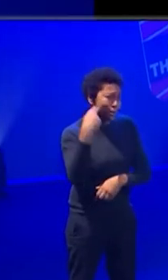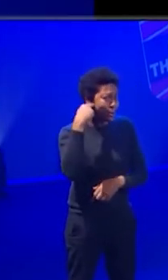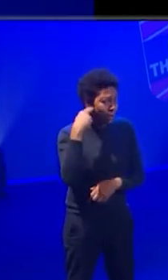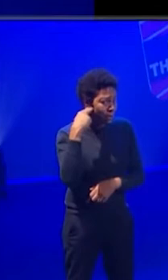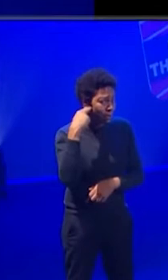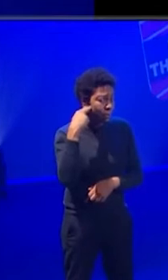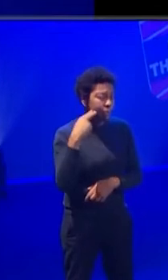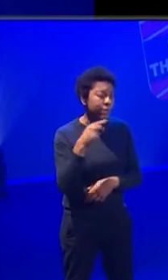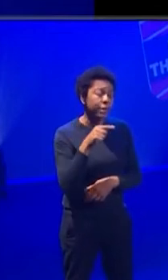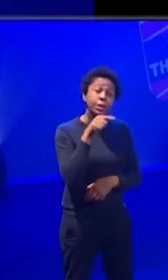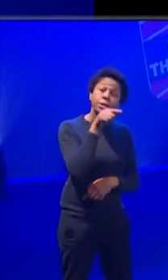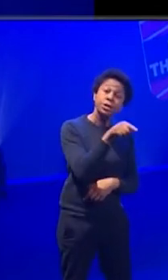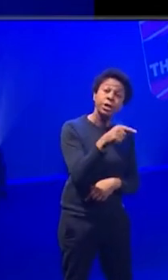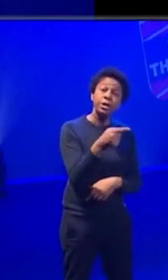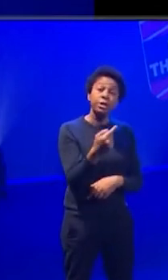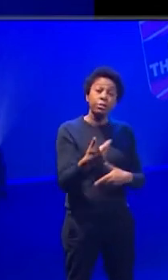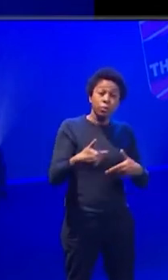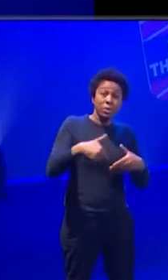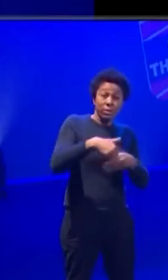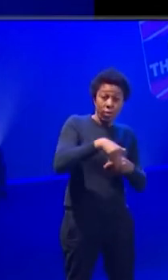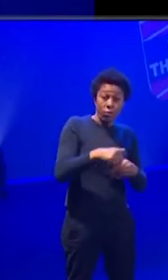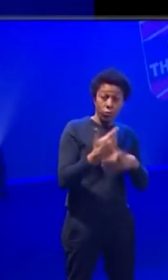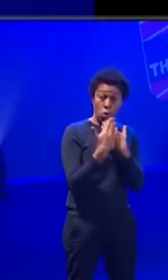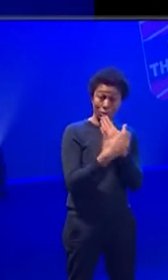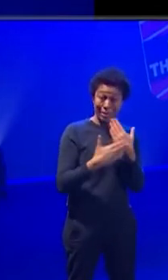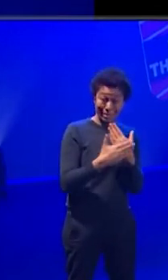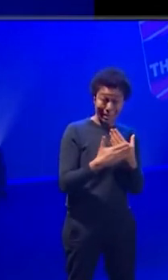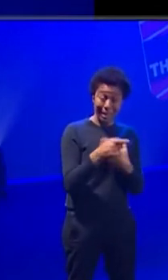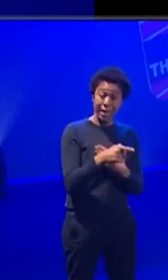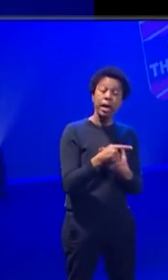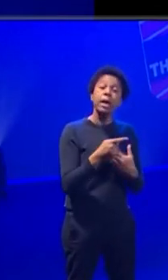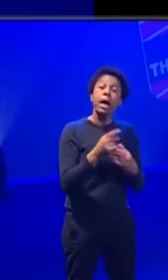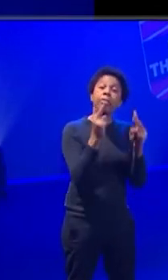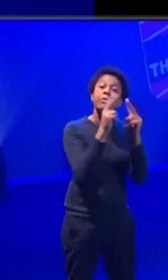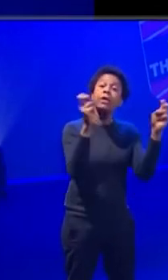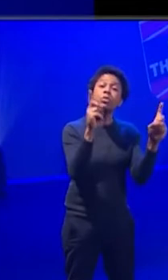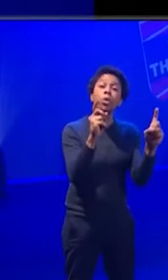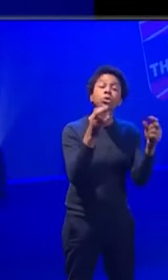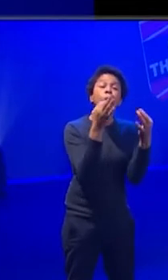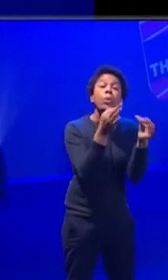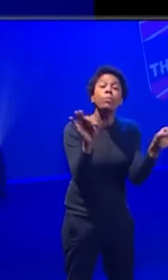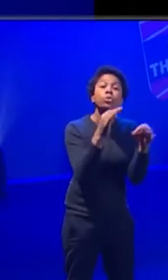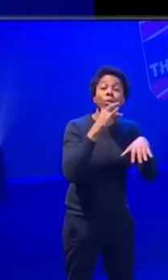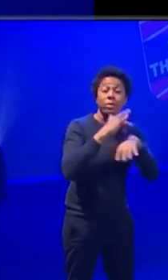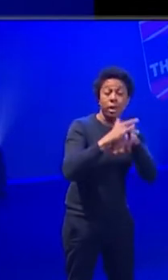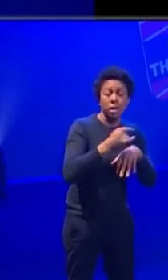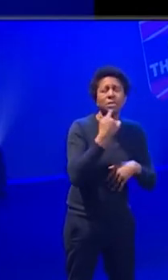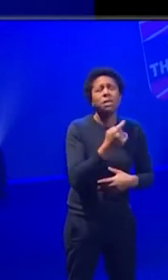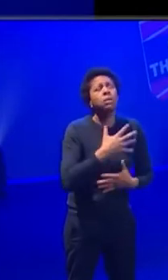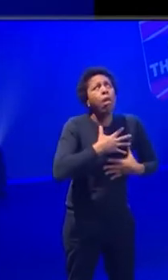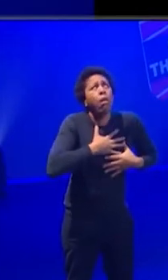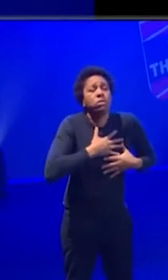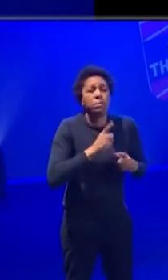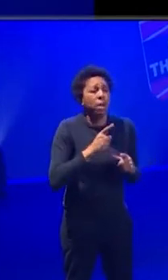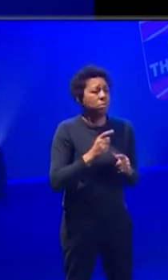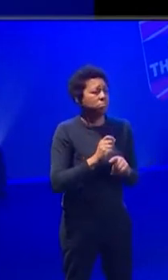she took part on Saturday and the theme was musical theatre. And she said she loves musical theatre, but she